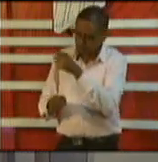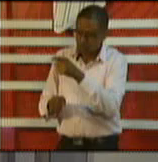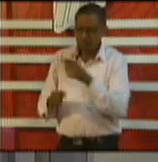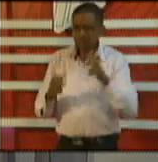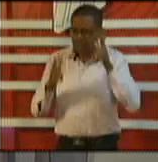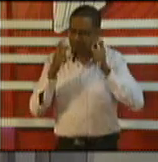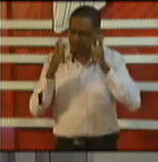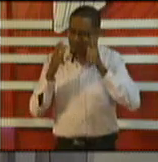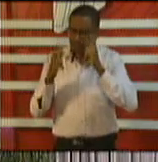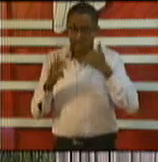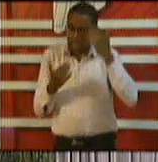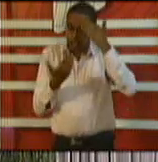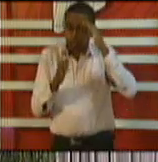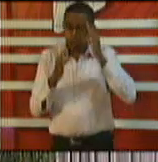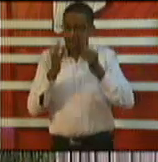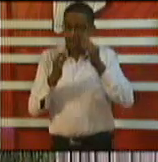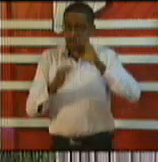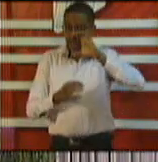there now